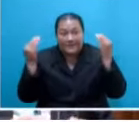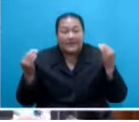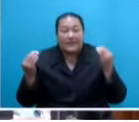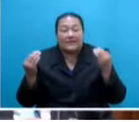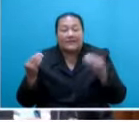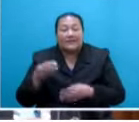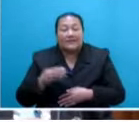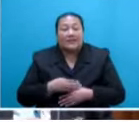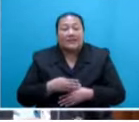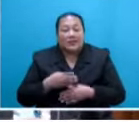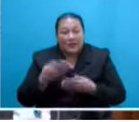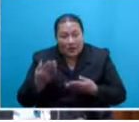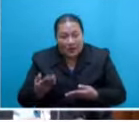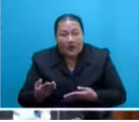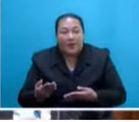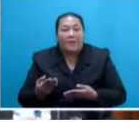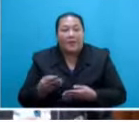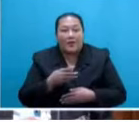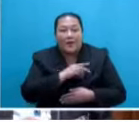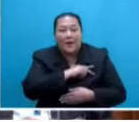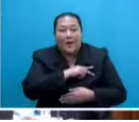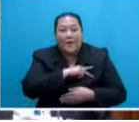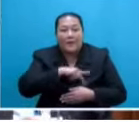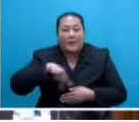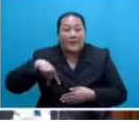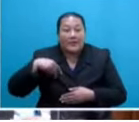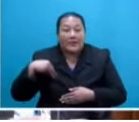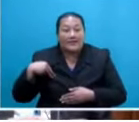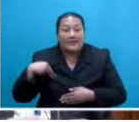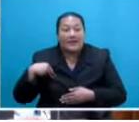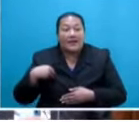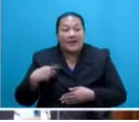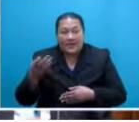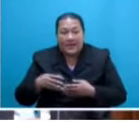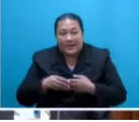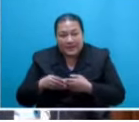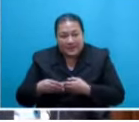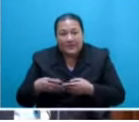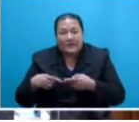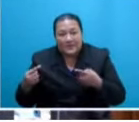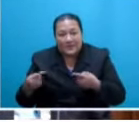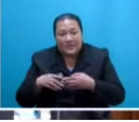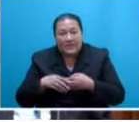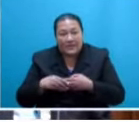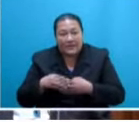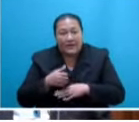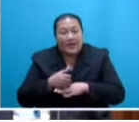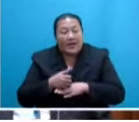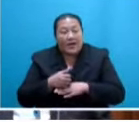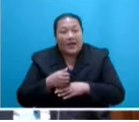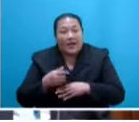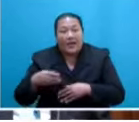the Honourable Prime Minister, the Cabinet of Ministers and System Ministers, the Leader of Opposition, and Honourable Members of the House and people at the gallery.